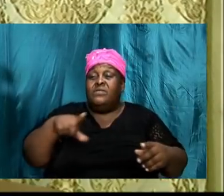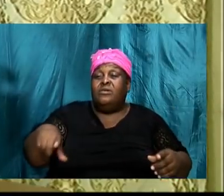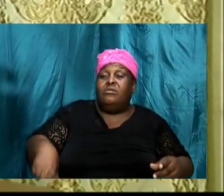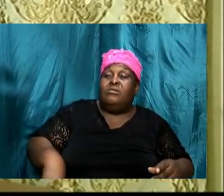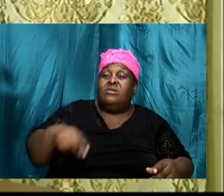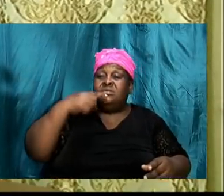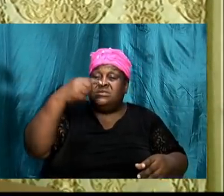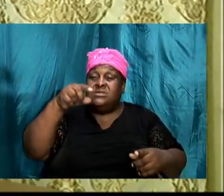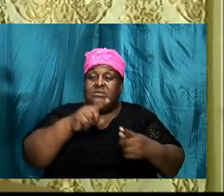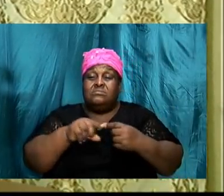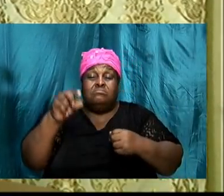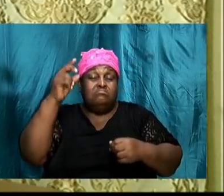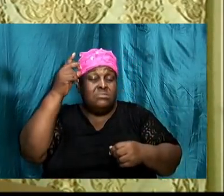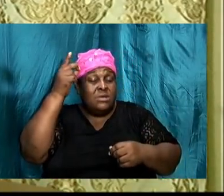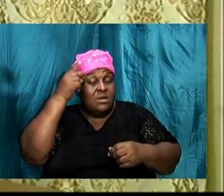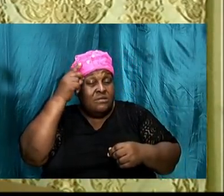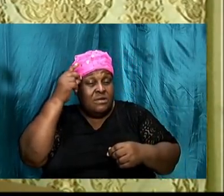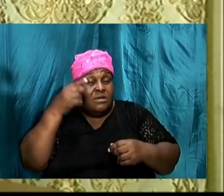did.